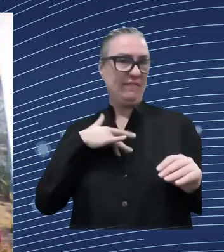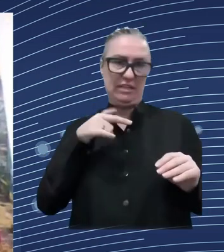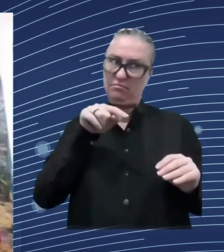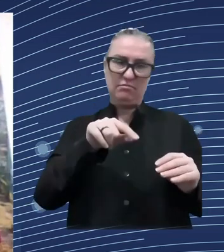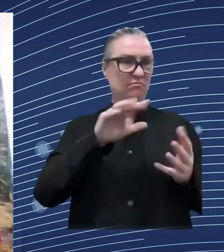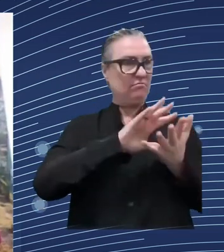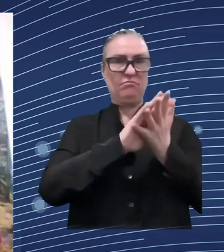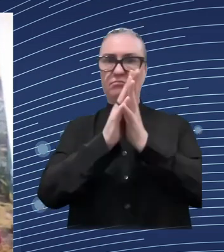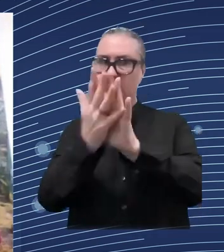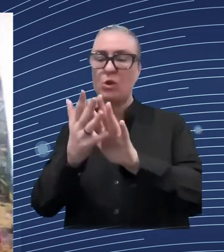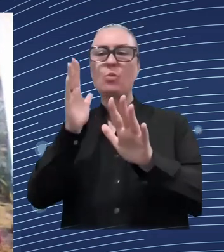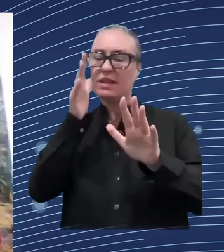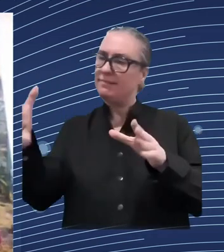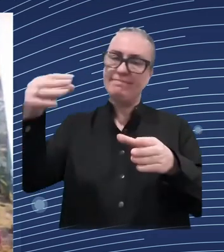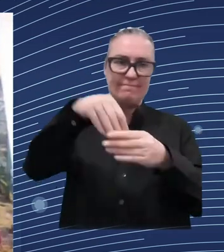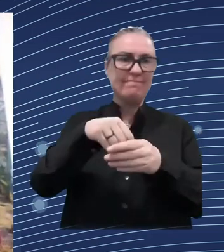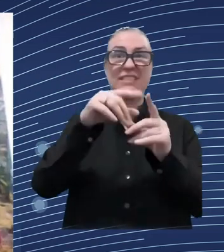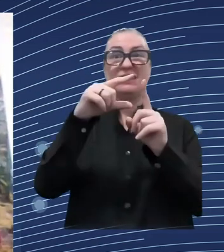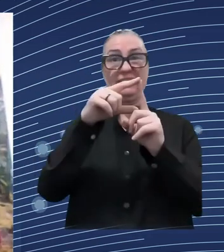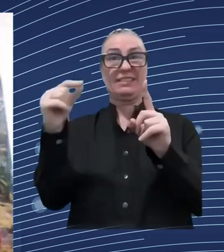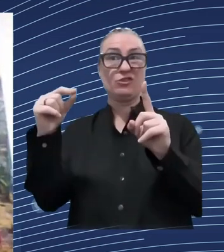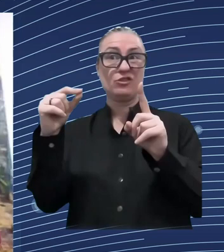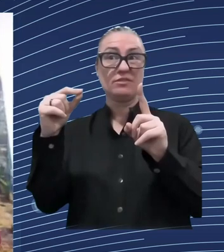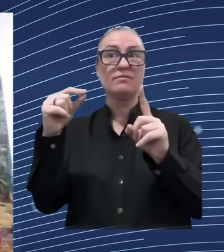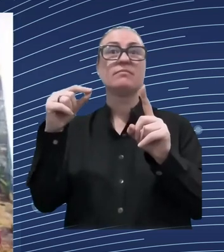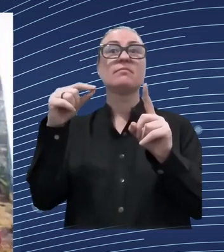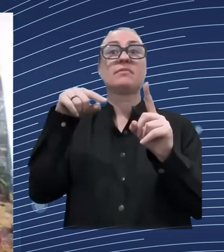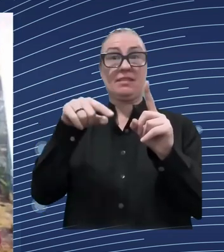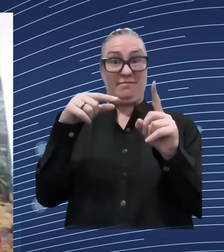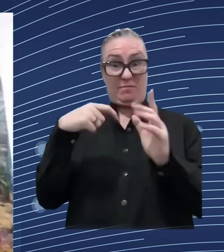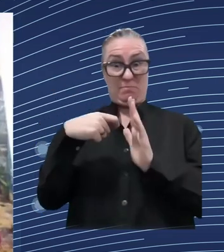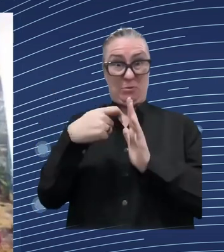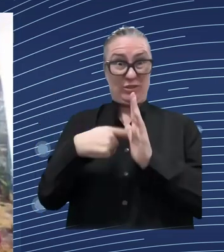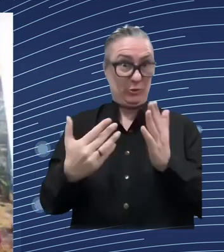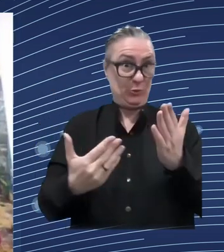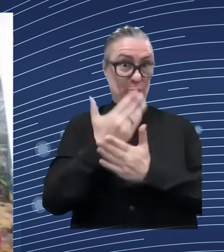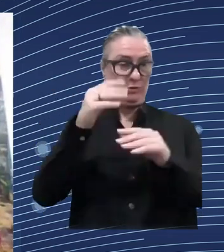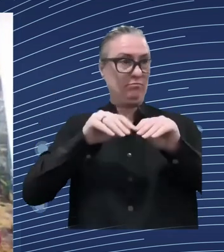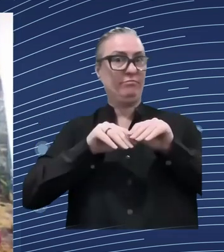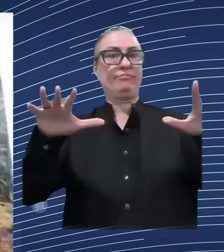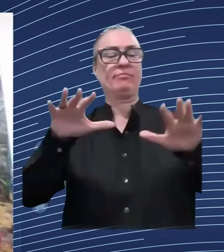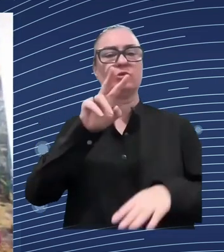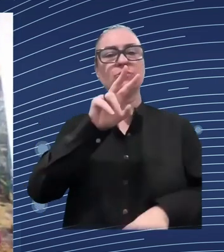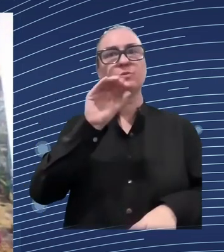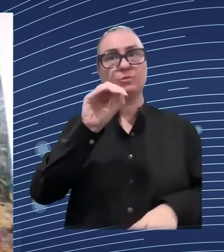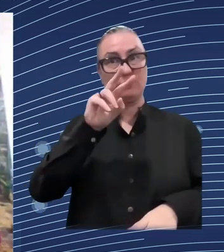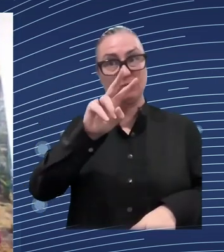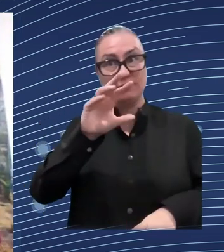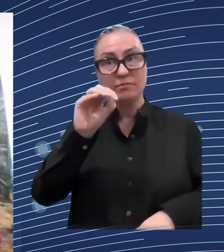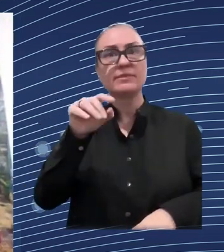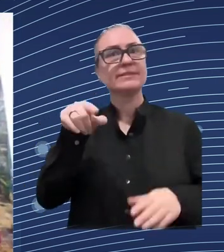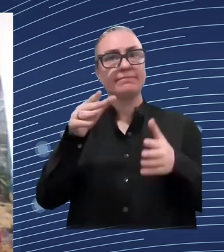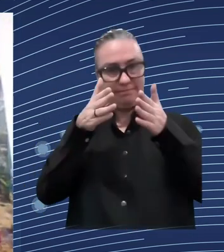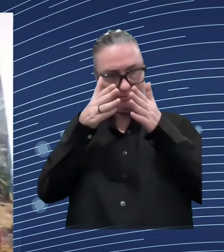and main goals of this platform is uh are uh increased digital literacy level in